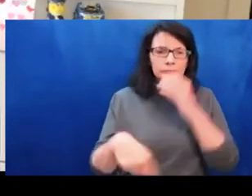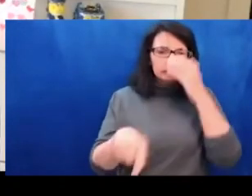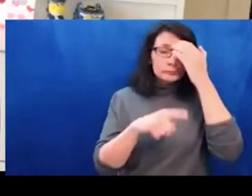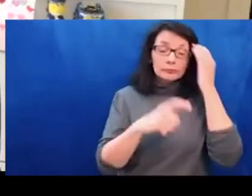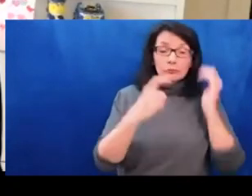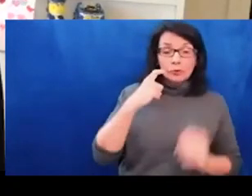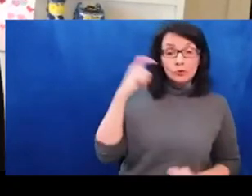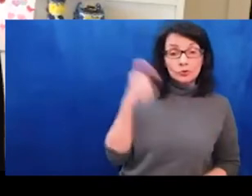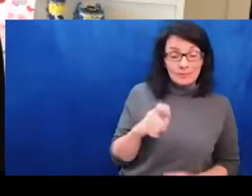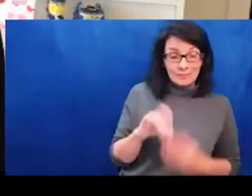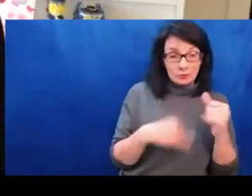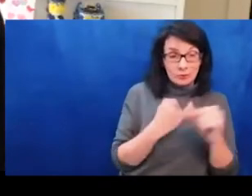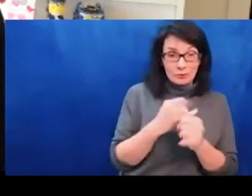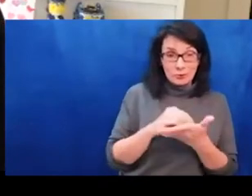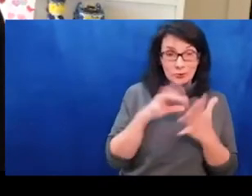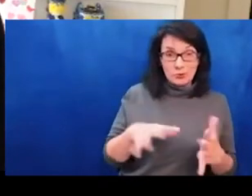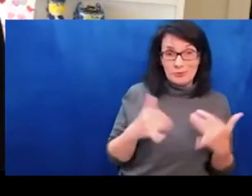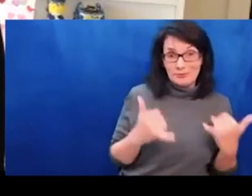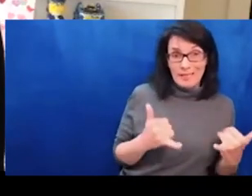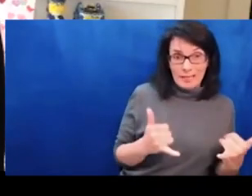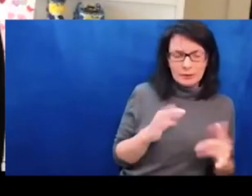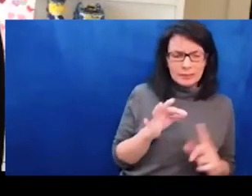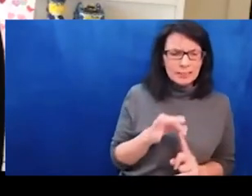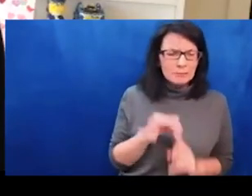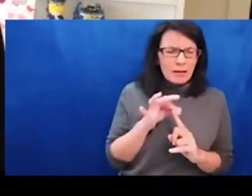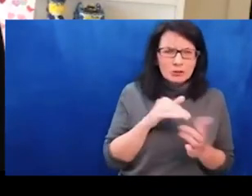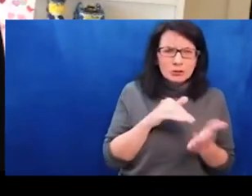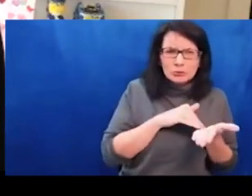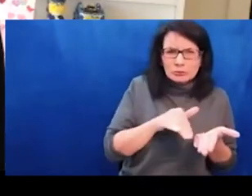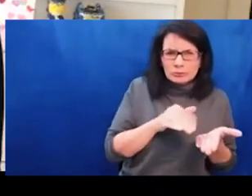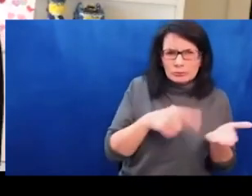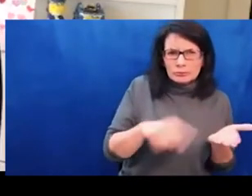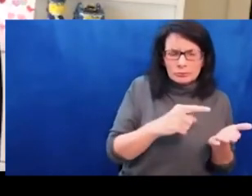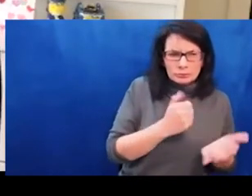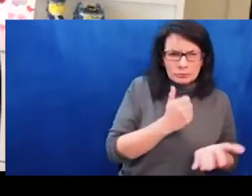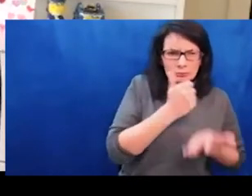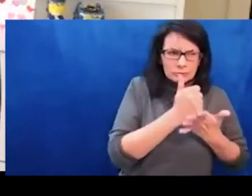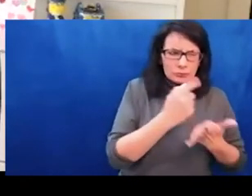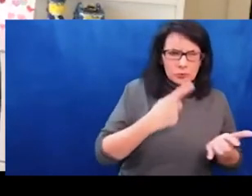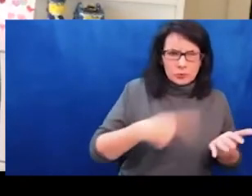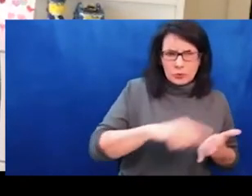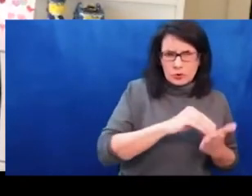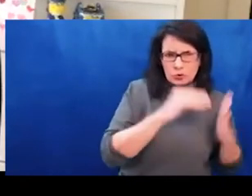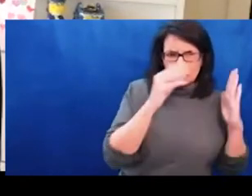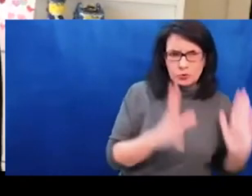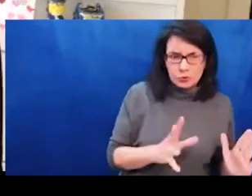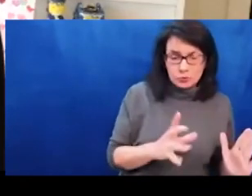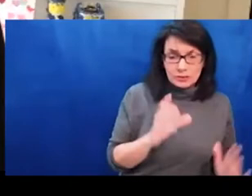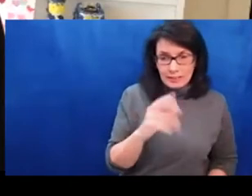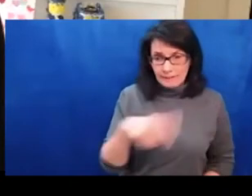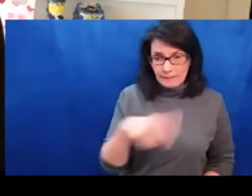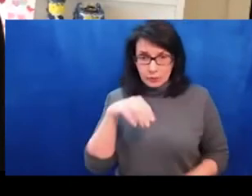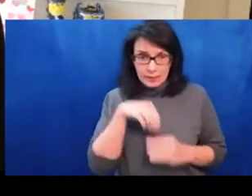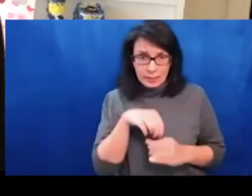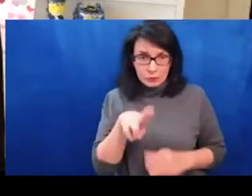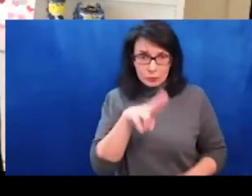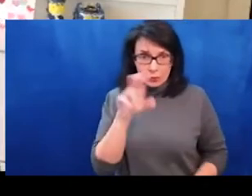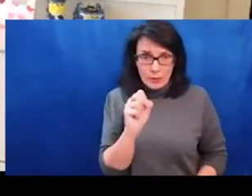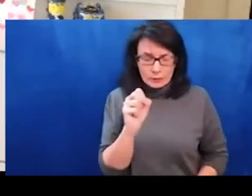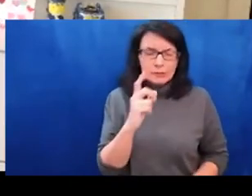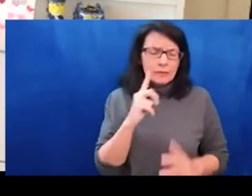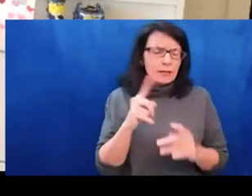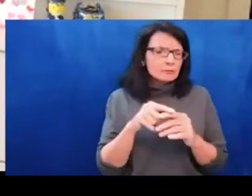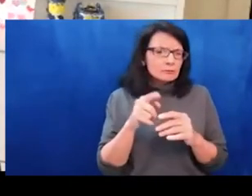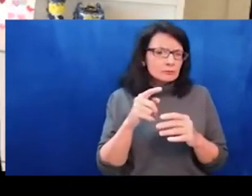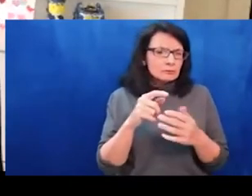When people want to relocate, they need support with their visa process. It's just very pragmatic support we can